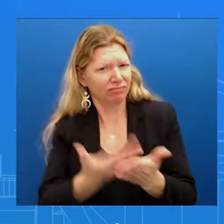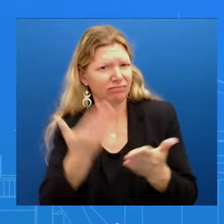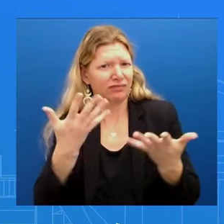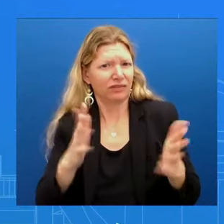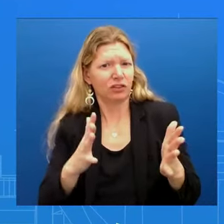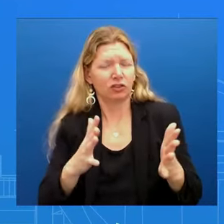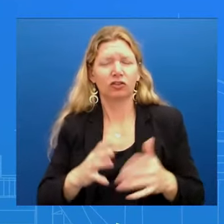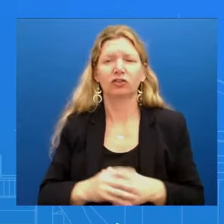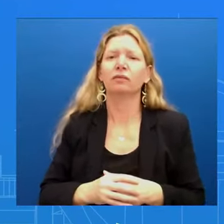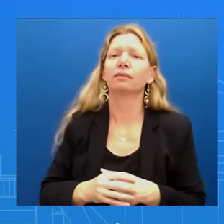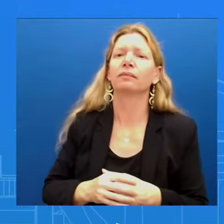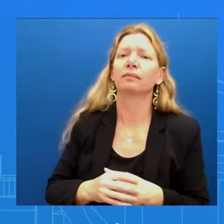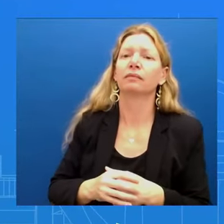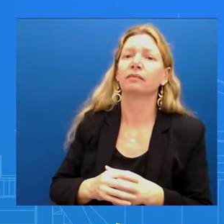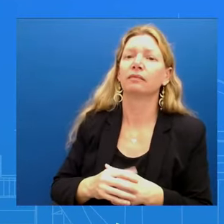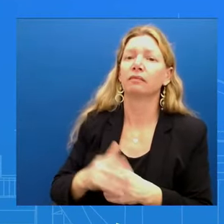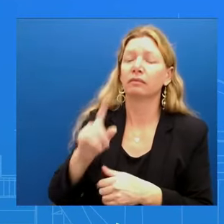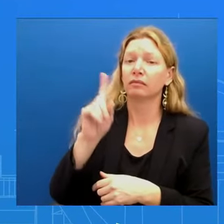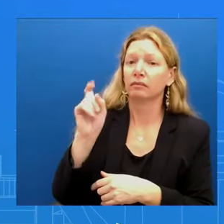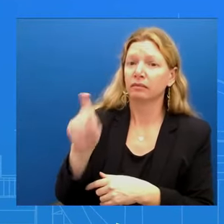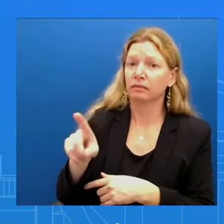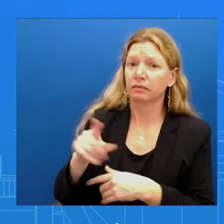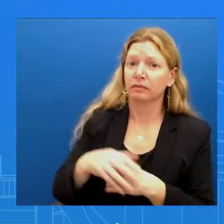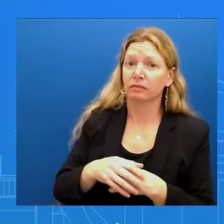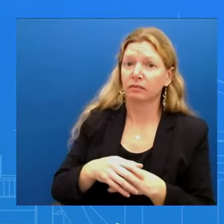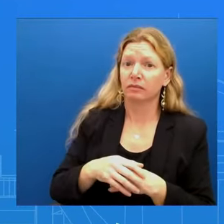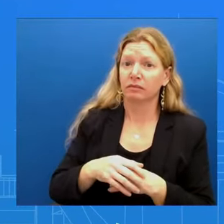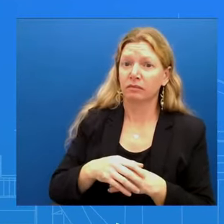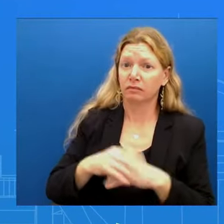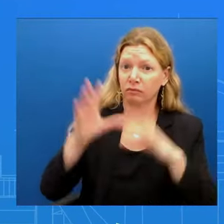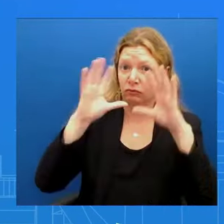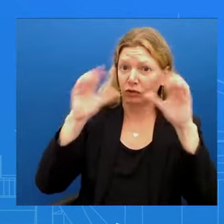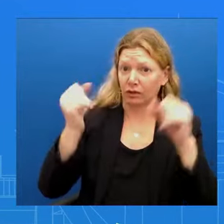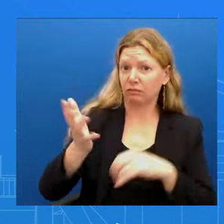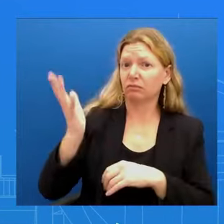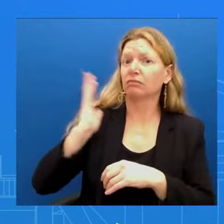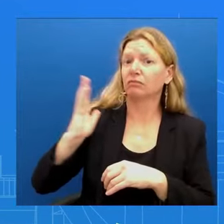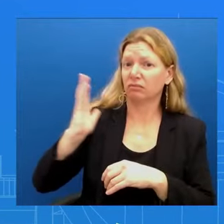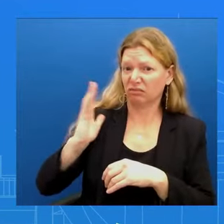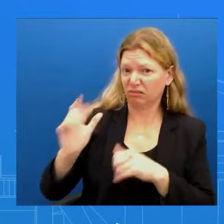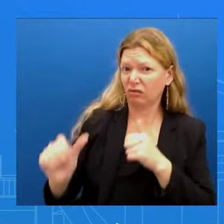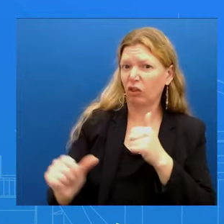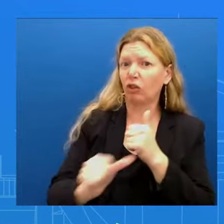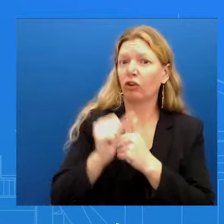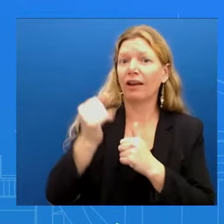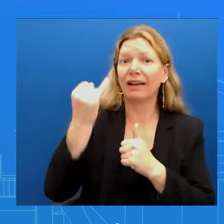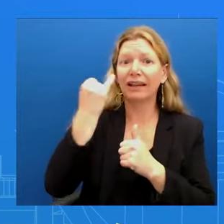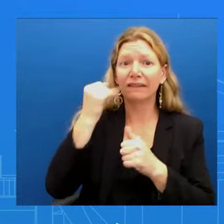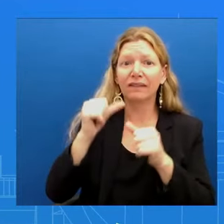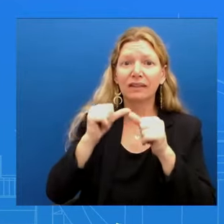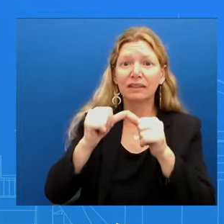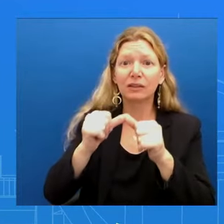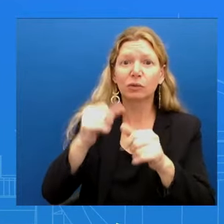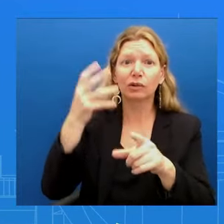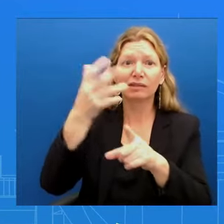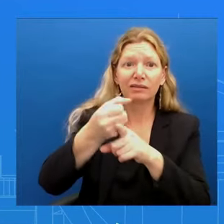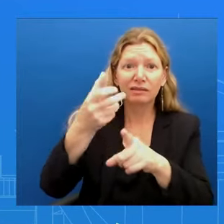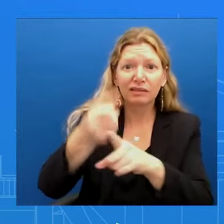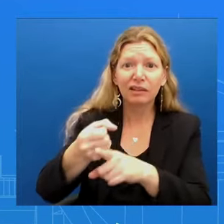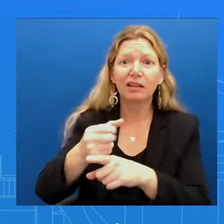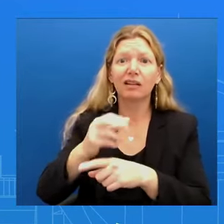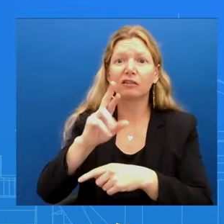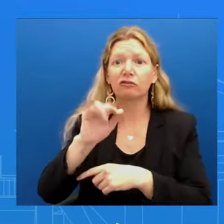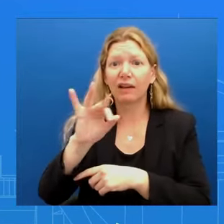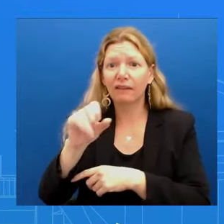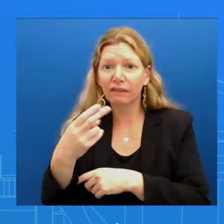from Israel If they move ahead with a Rafah operation that does not take into consequence what happens with civilians? to continue